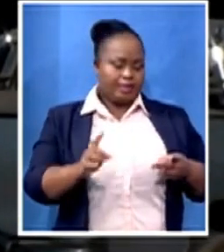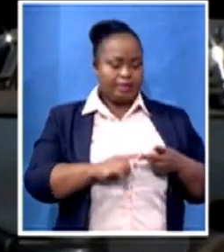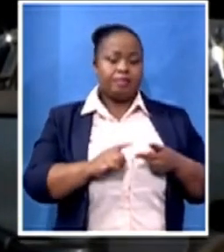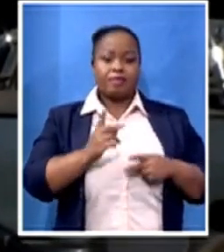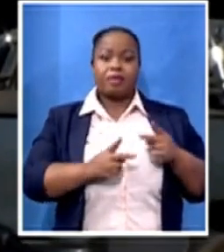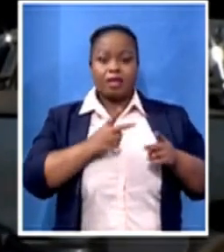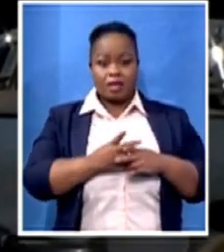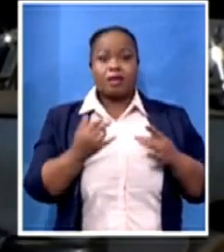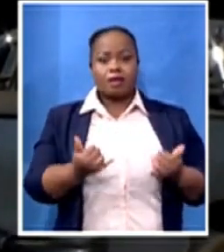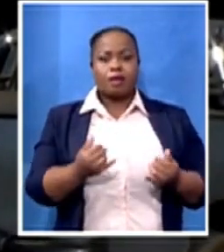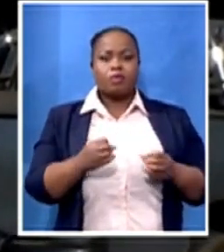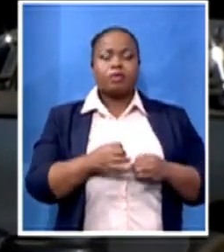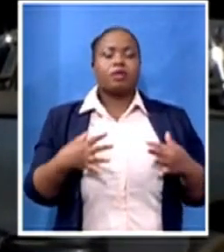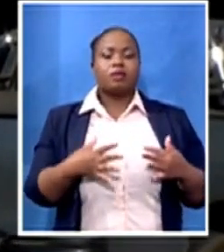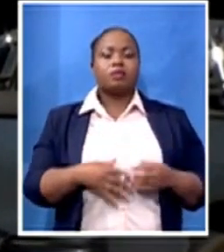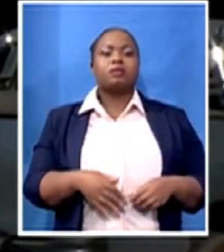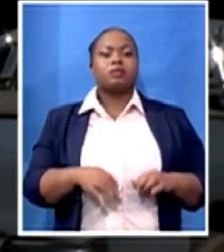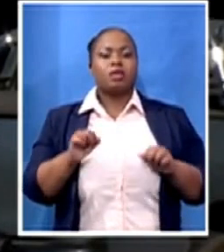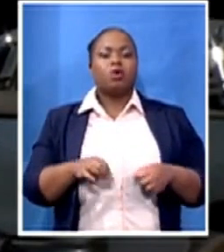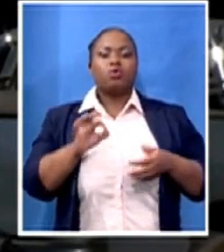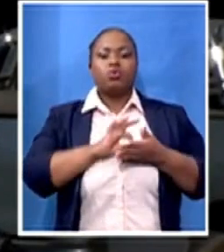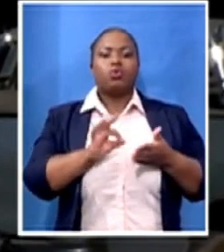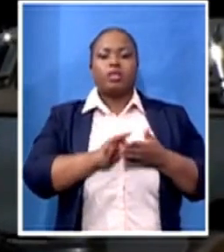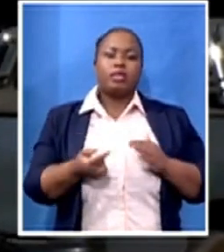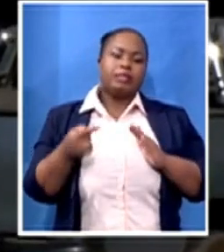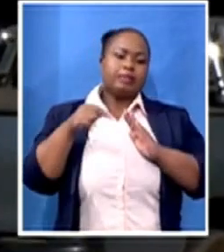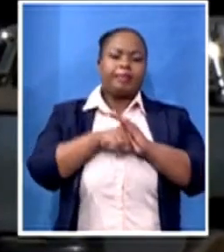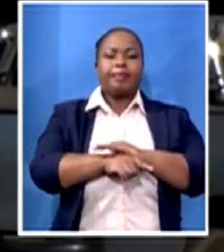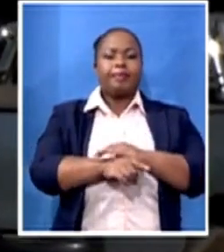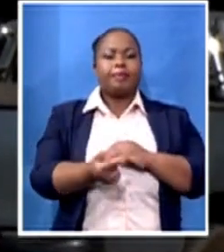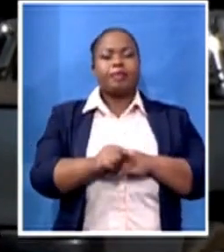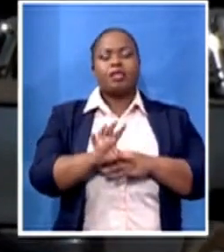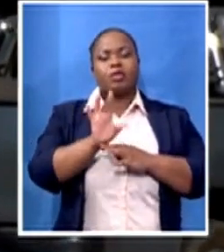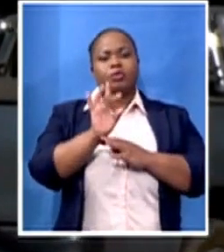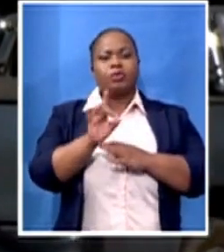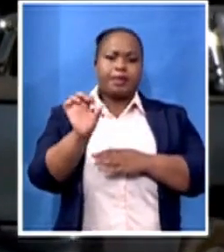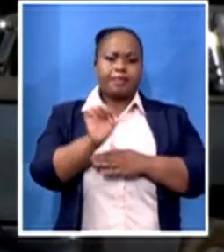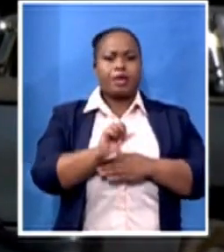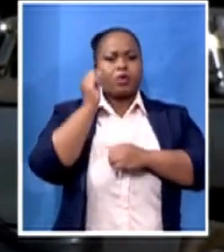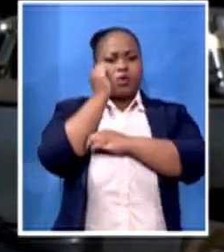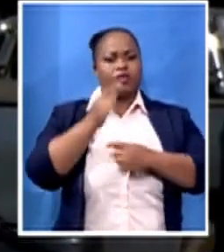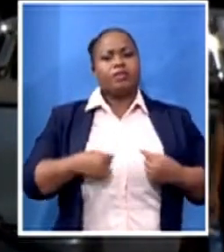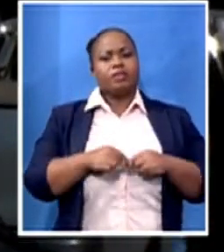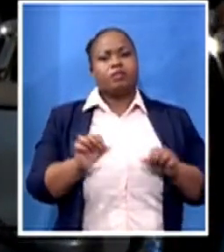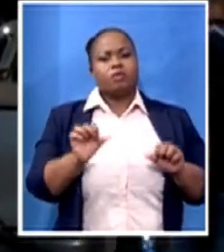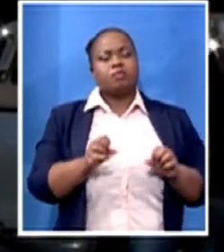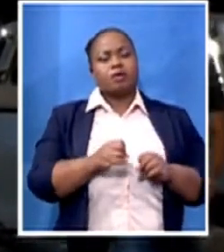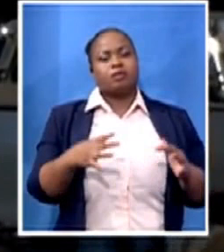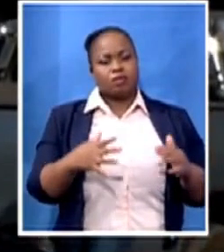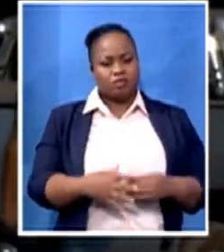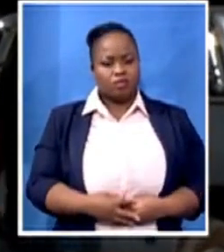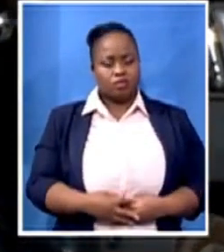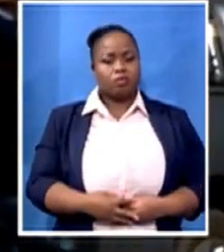and obviously by Tuesday we'll be back in our offices and starting to say COVID is indeed